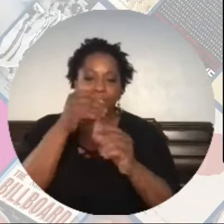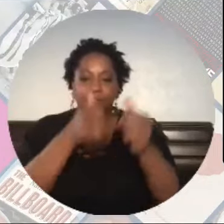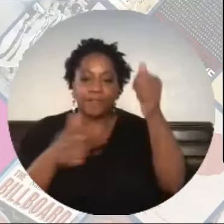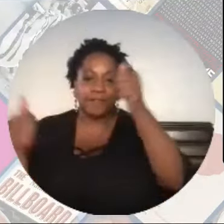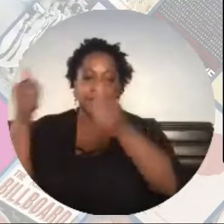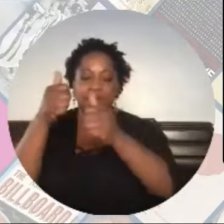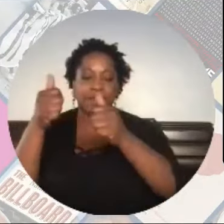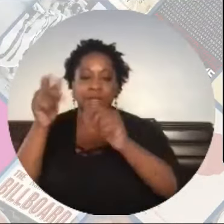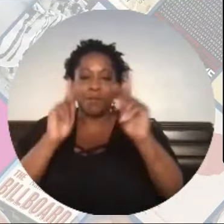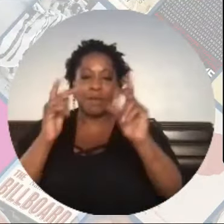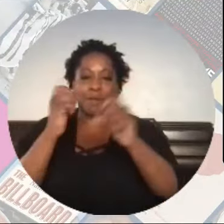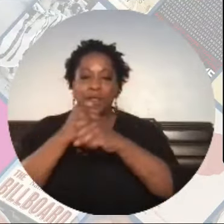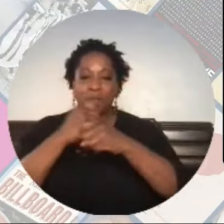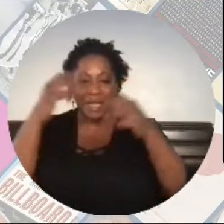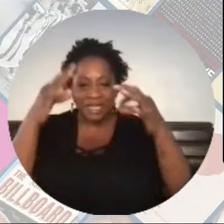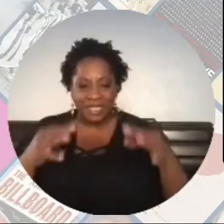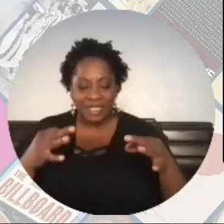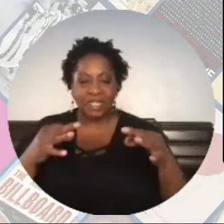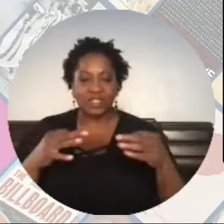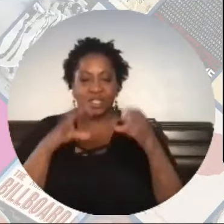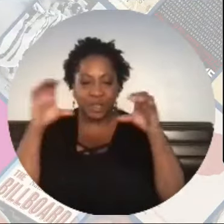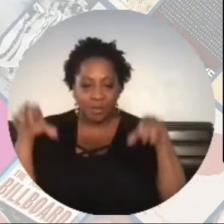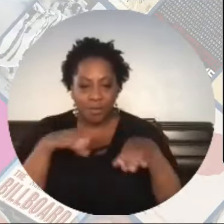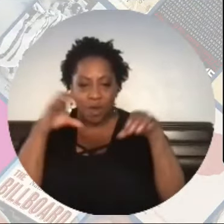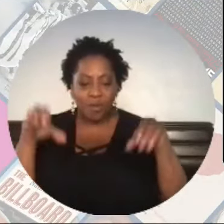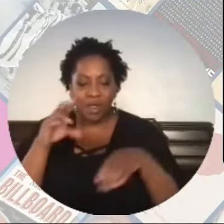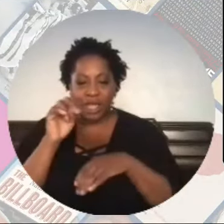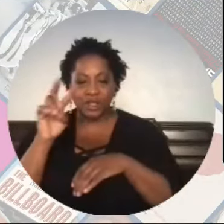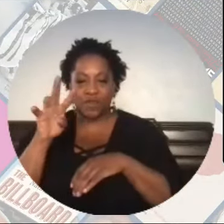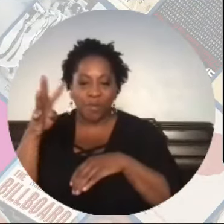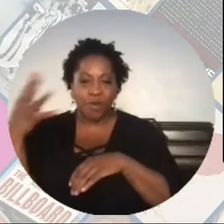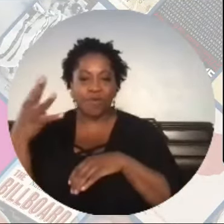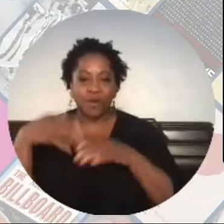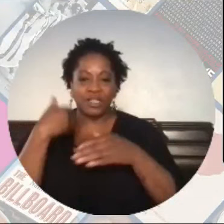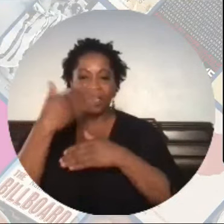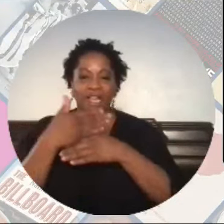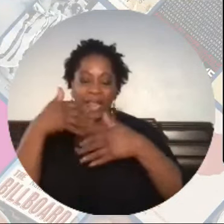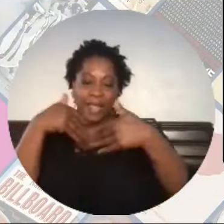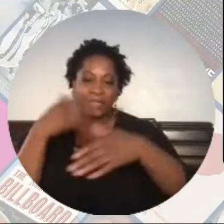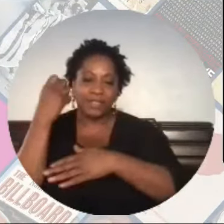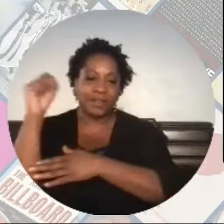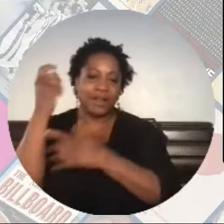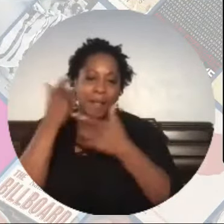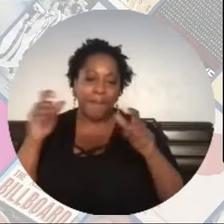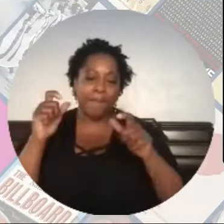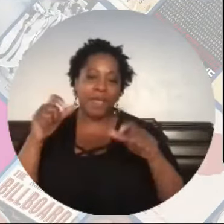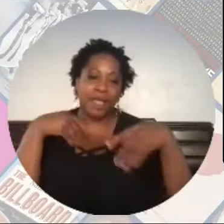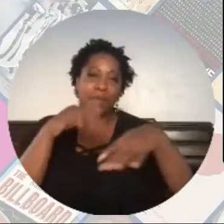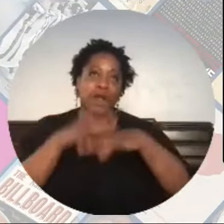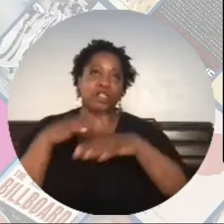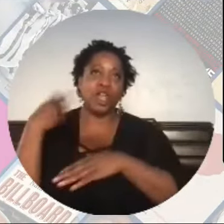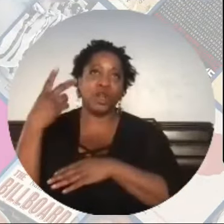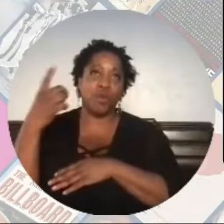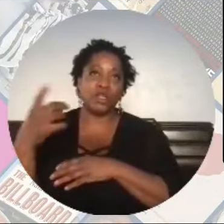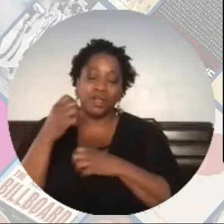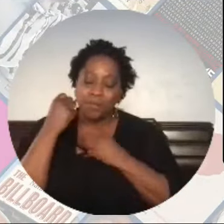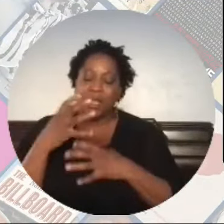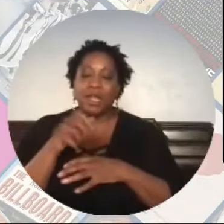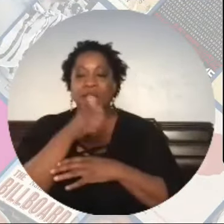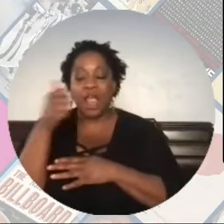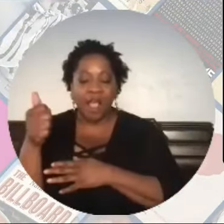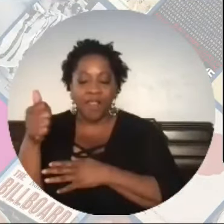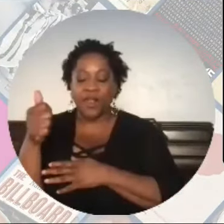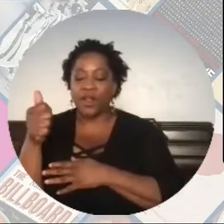mobilize. November 4th is the next one. There's going to be a big march on Washington. There's many other